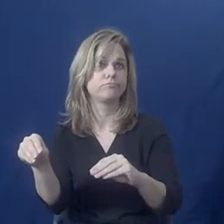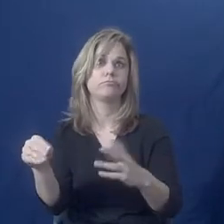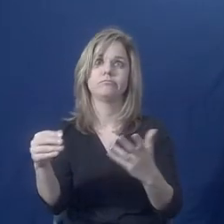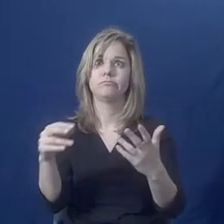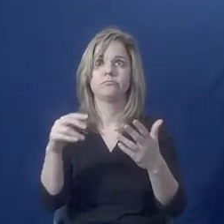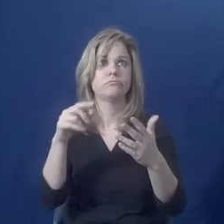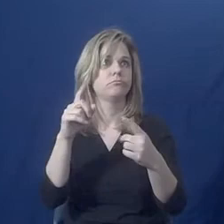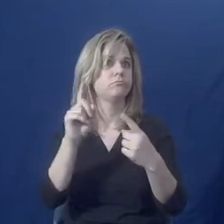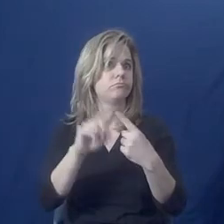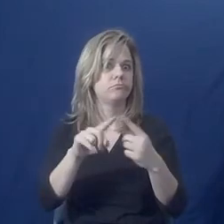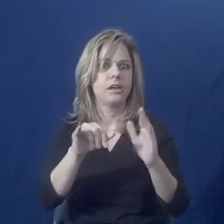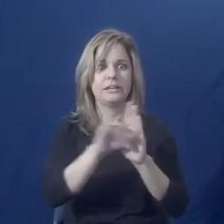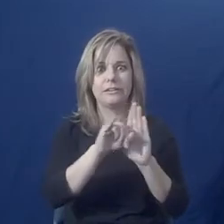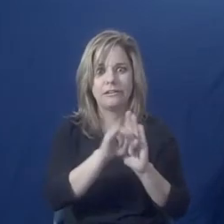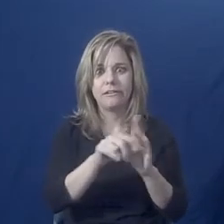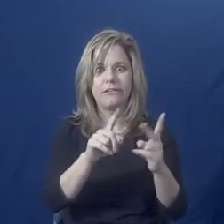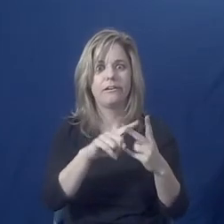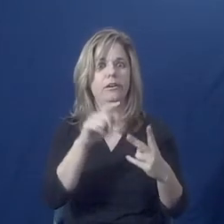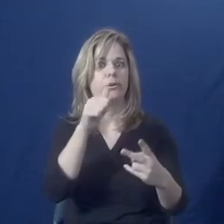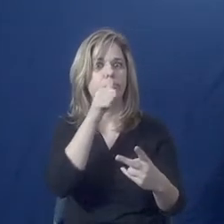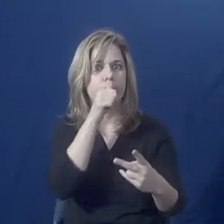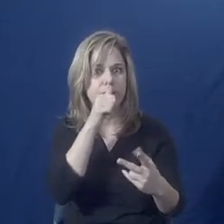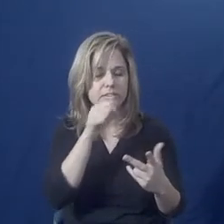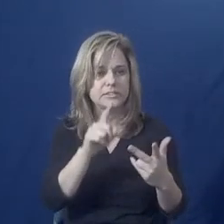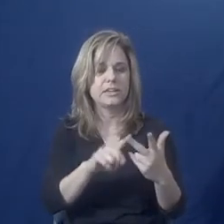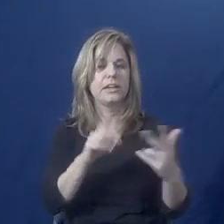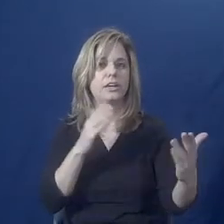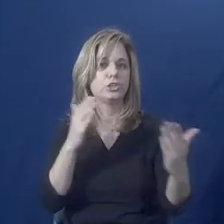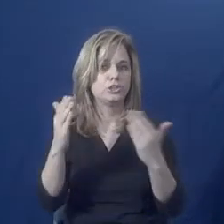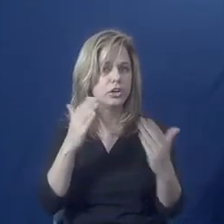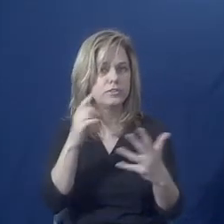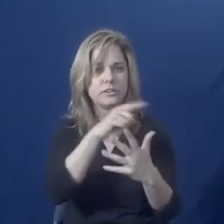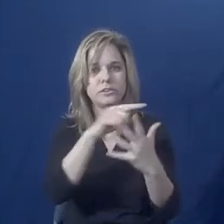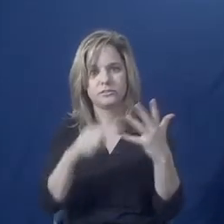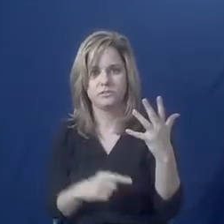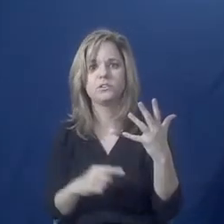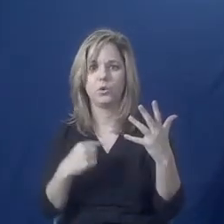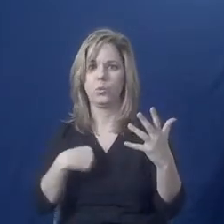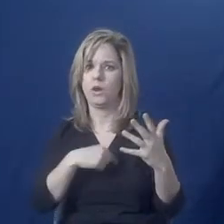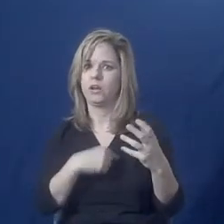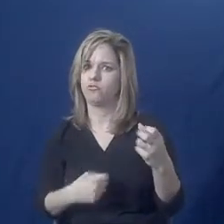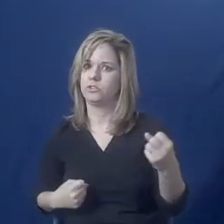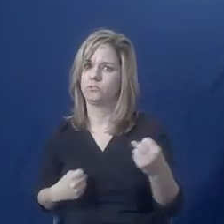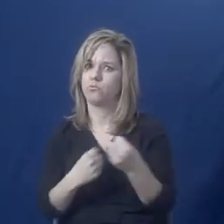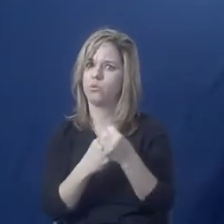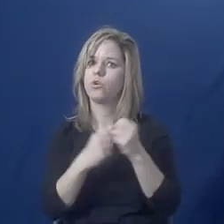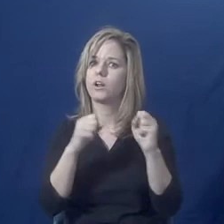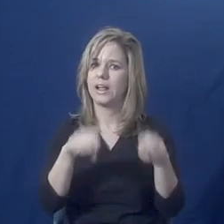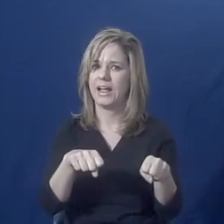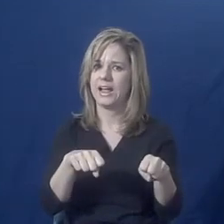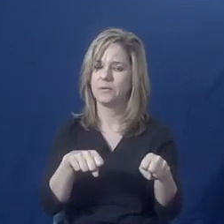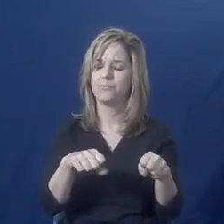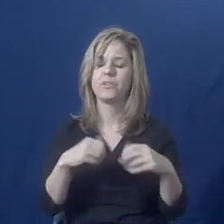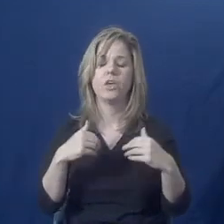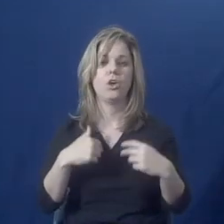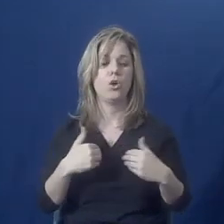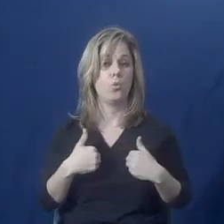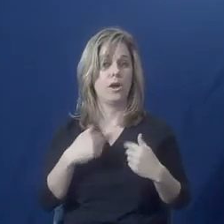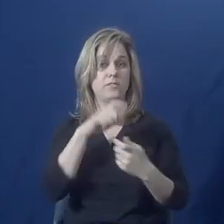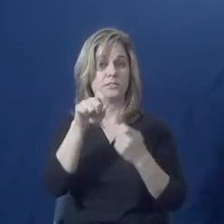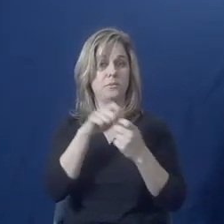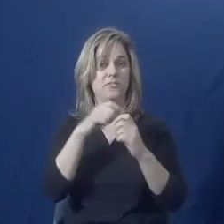services that they're accessing. So we have a specific email address. It's just relocation